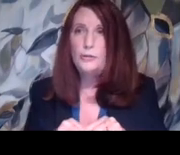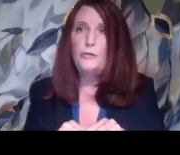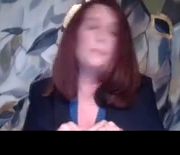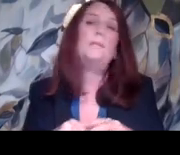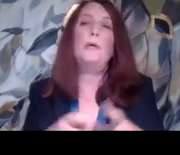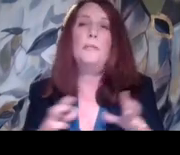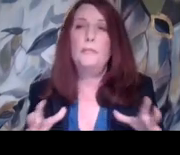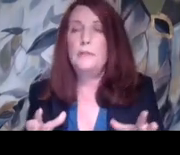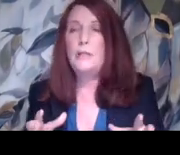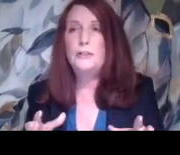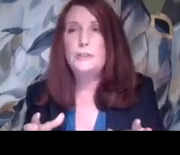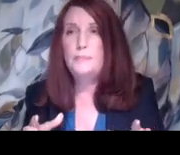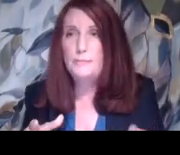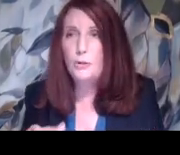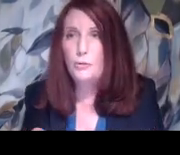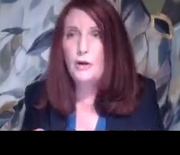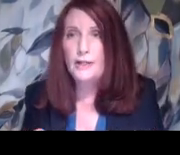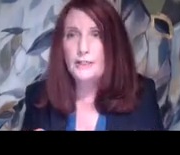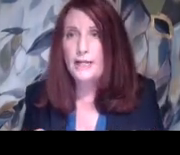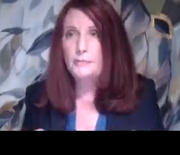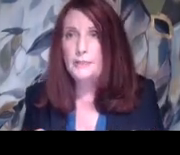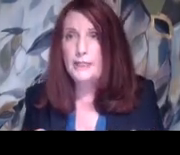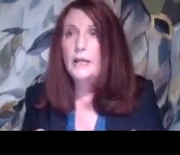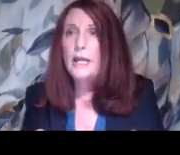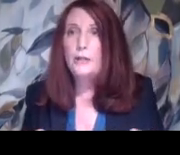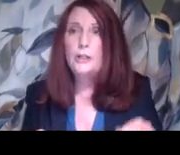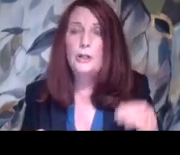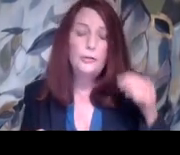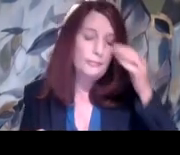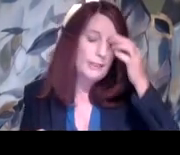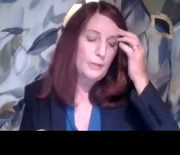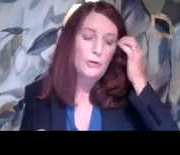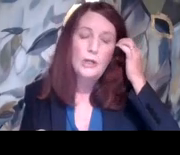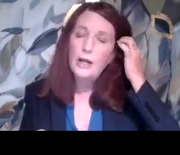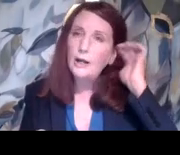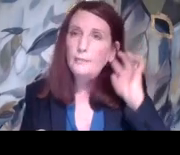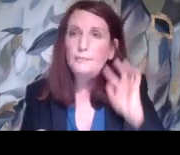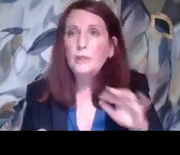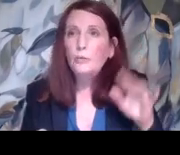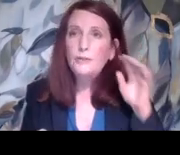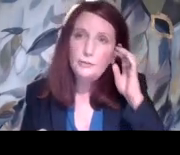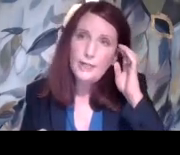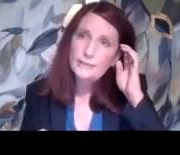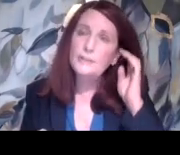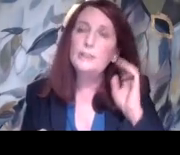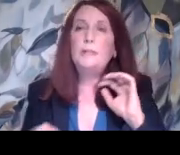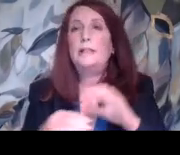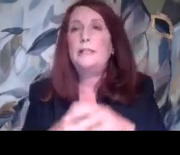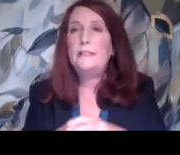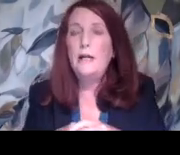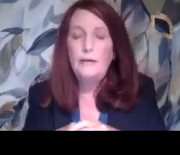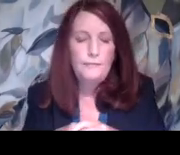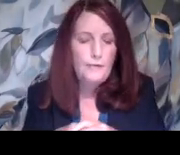but it's also for people, not just people who are on an IEP. It could include people, um, with other kinds of